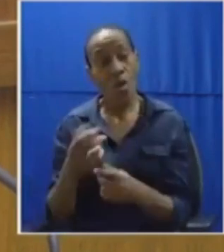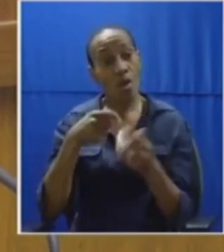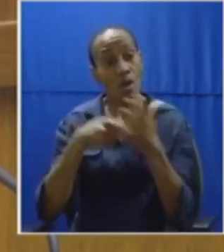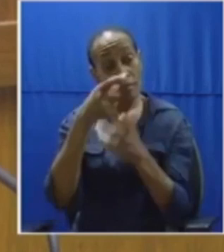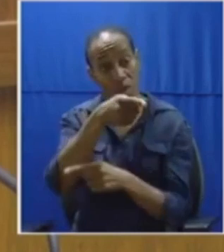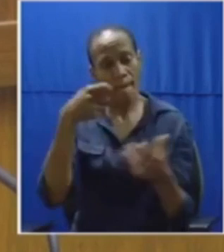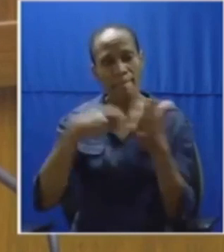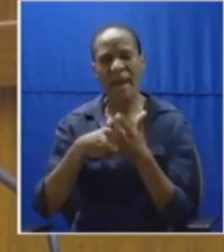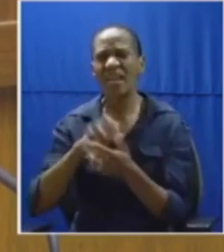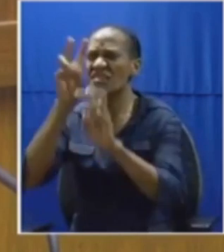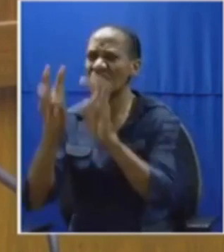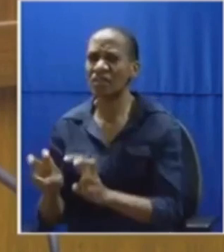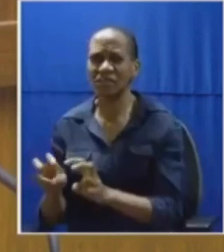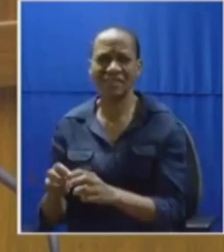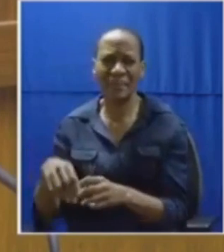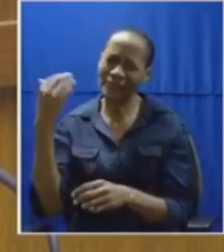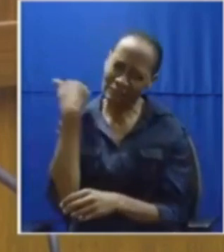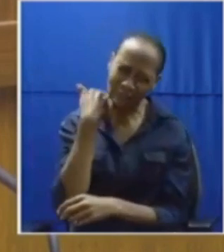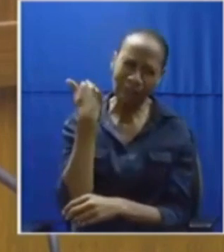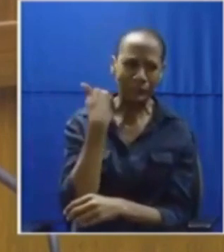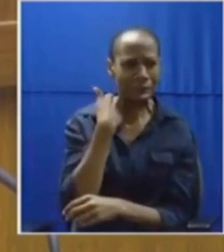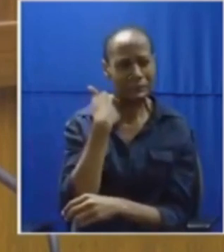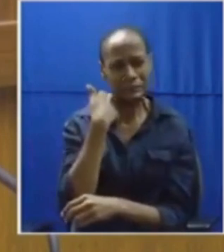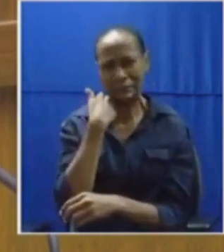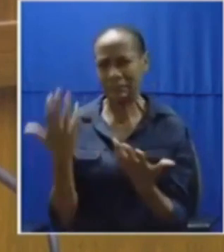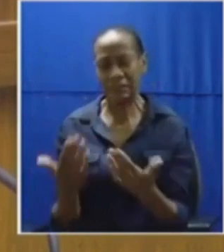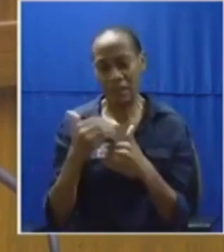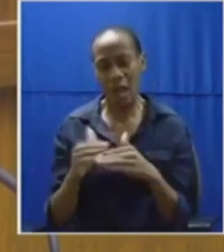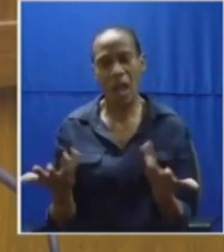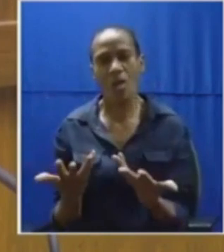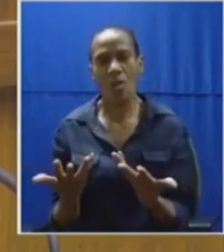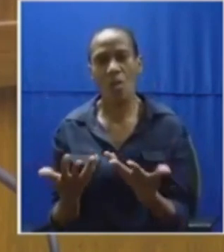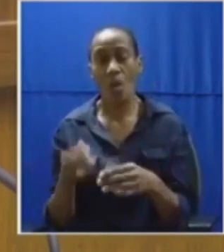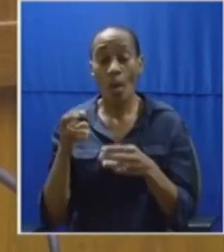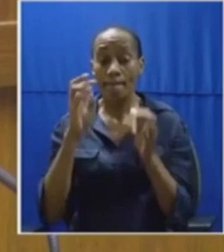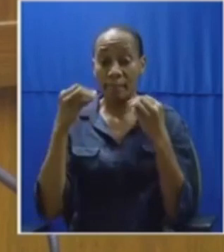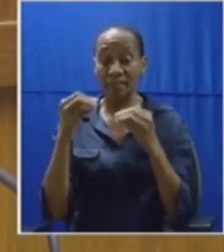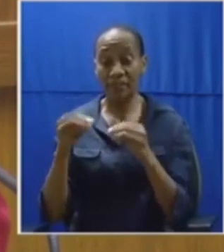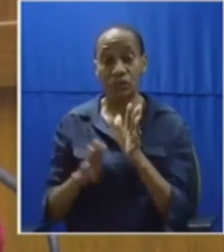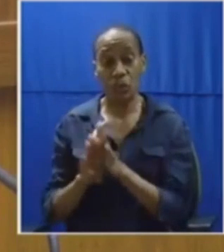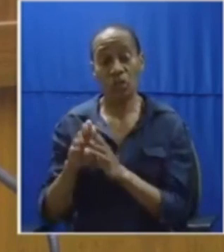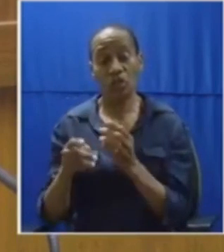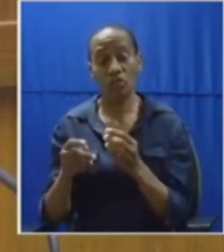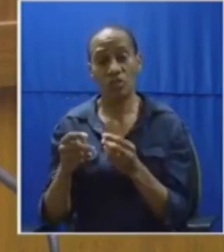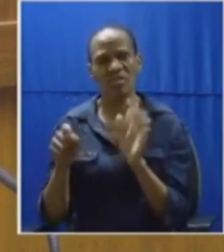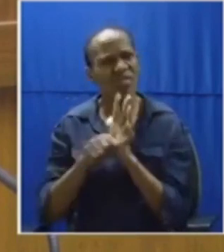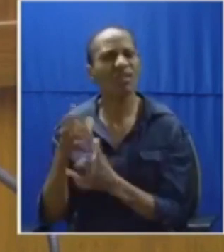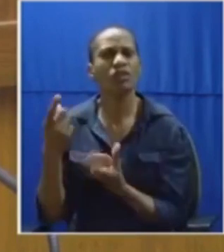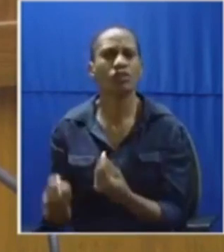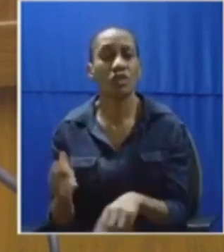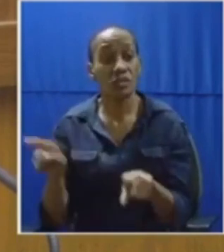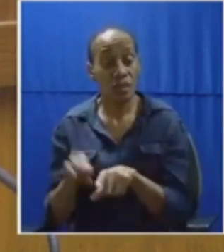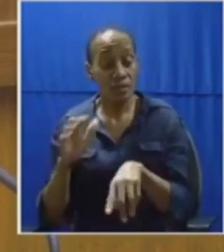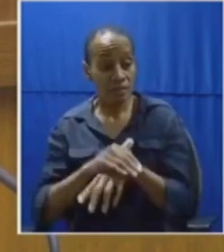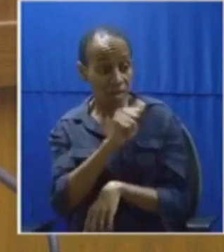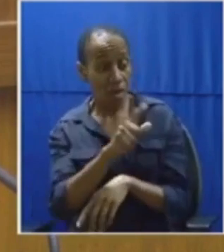at an unaffordable and impractical prices through irrational business model. We know that your friends such as